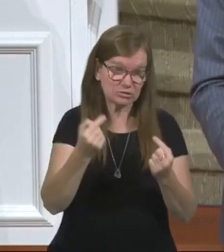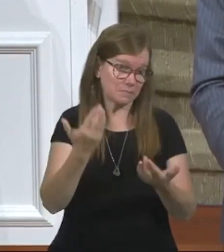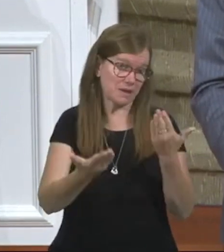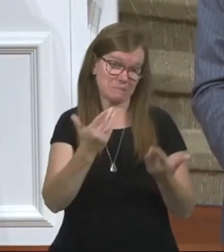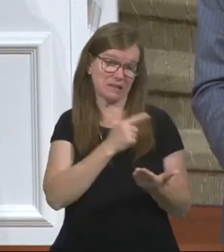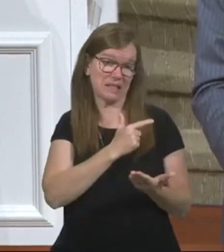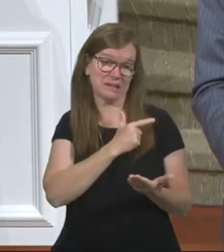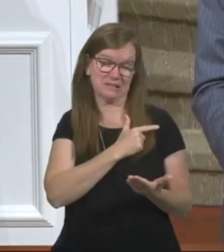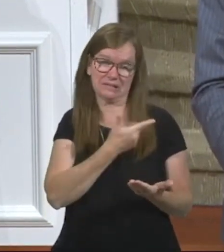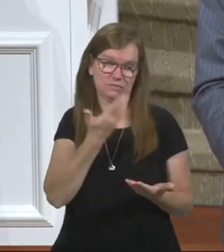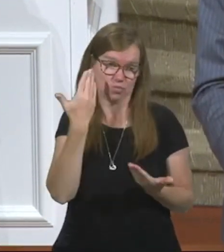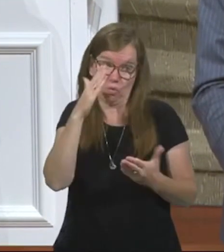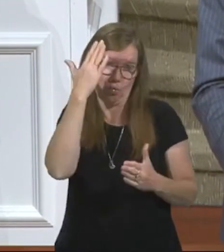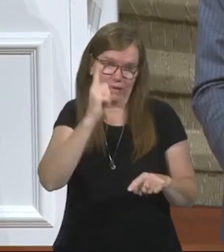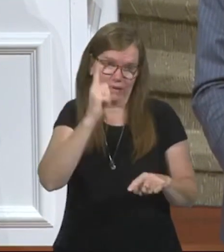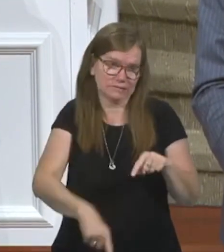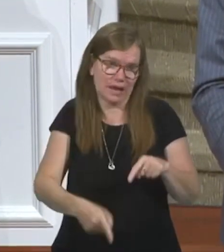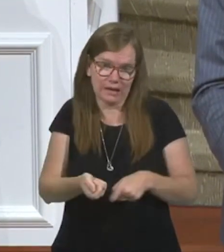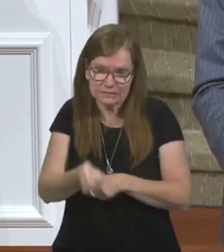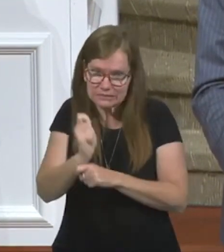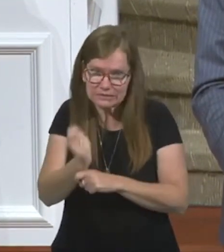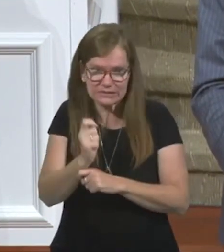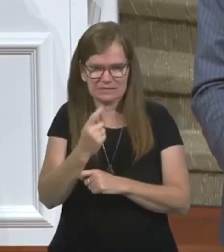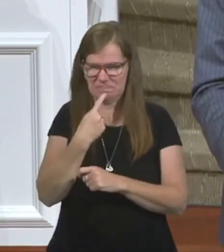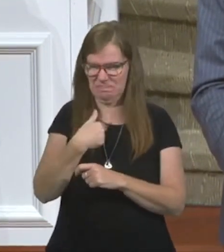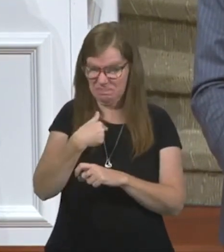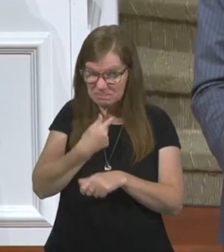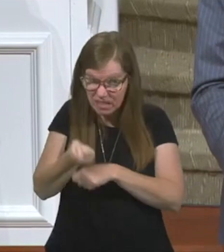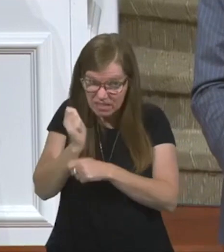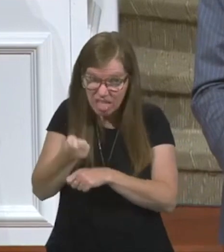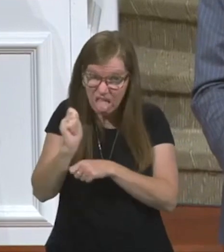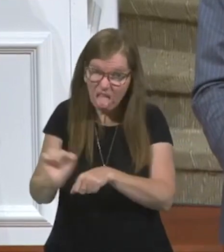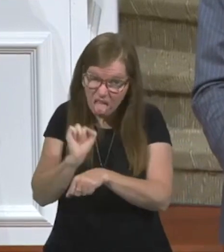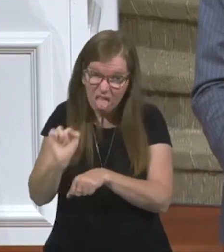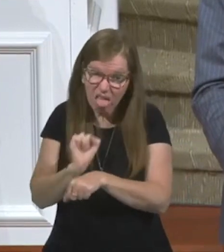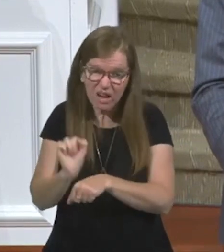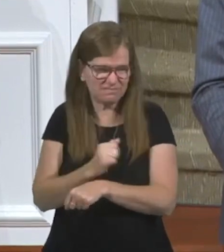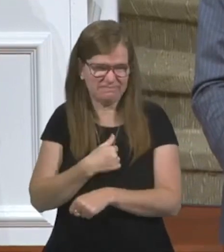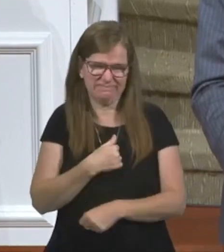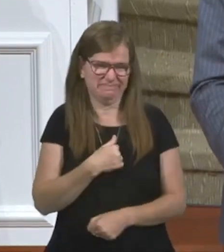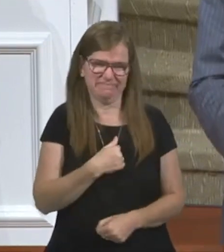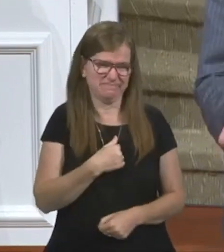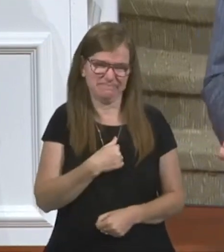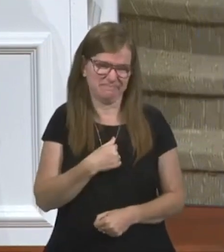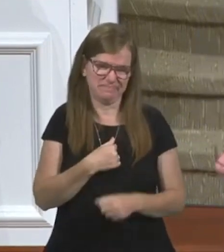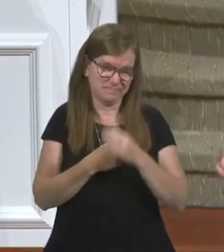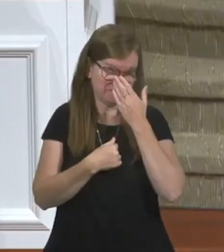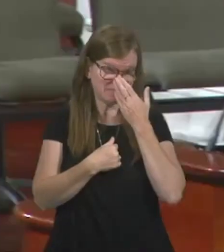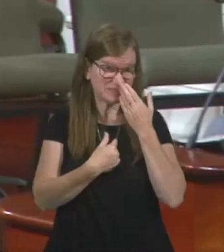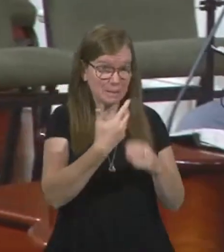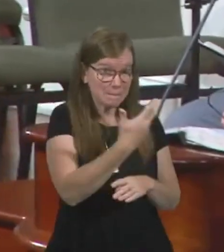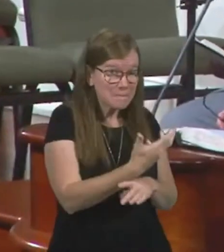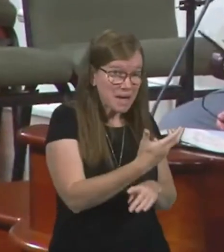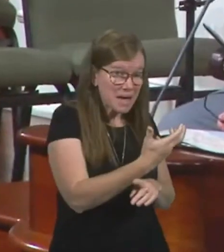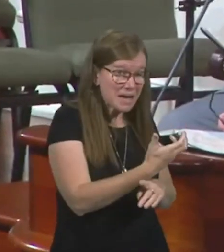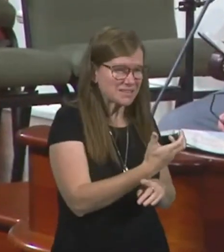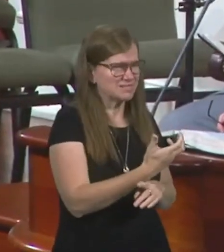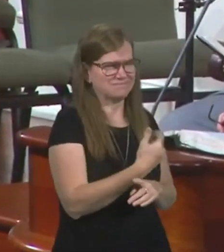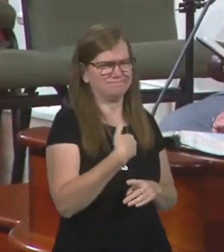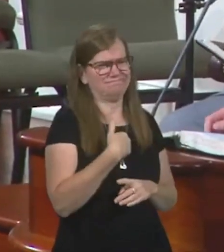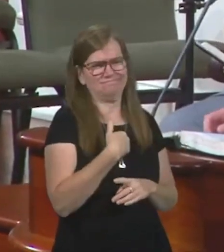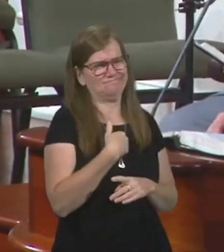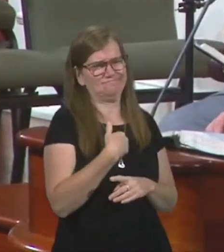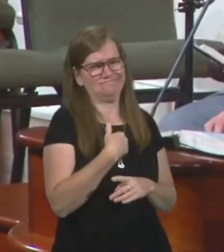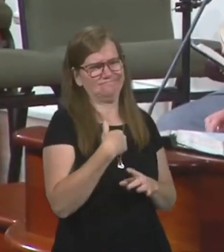lazy. He goes, I don't see myself digging and doing manual labor. And to beg, I would be ashamed